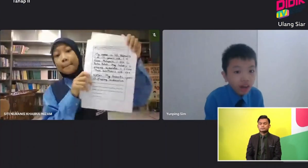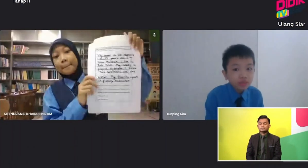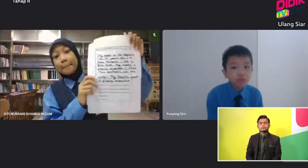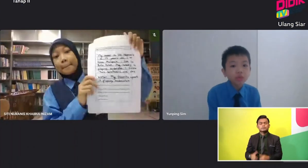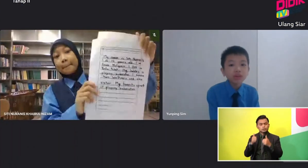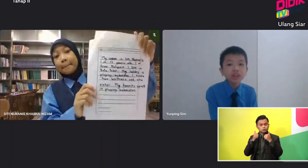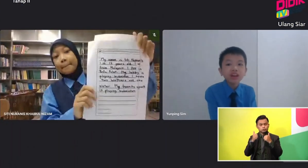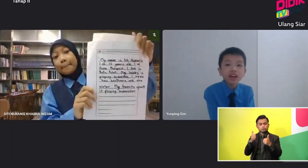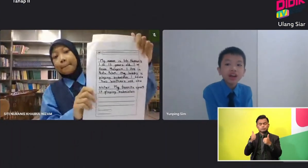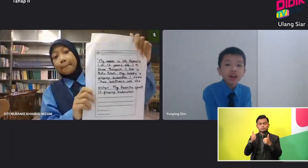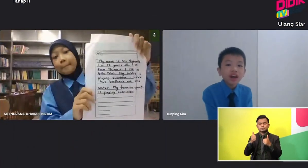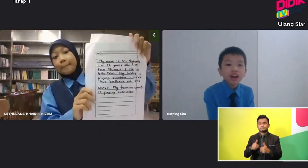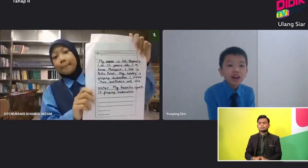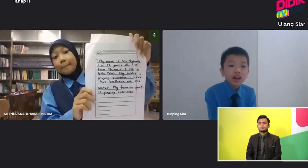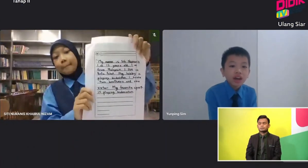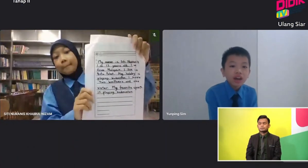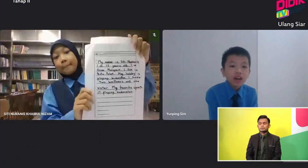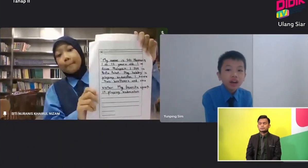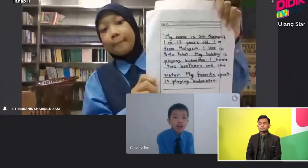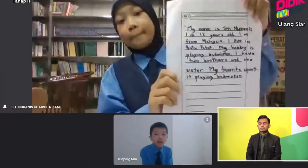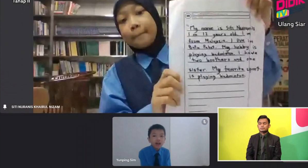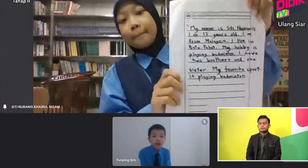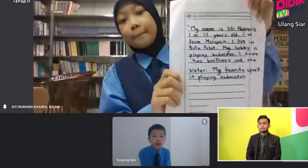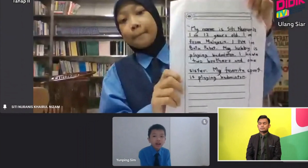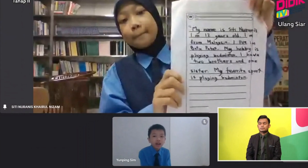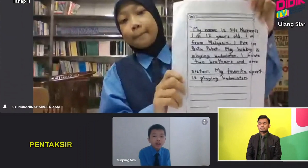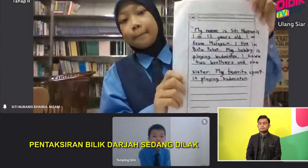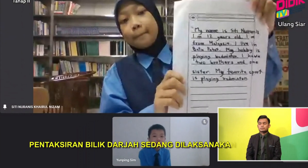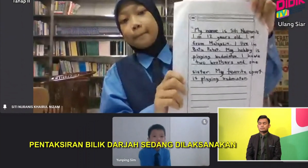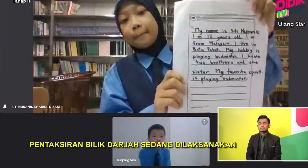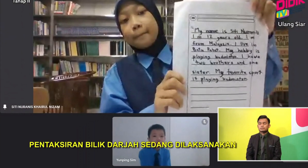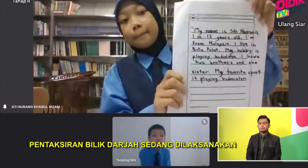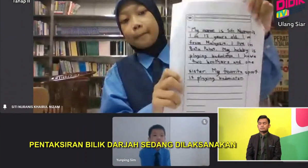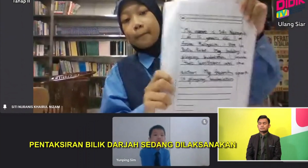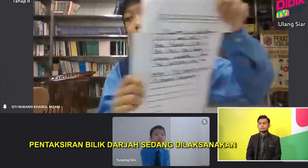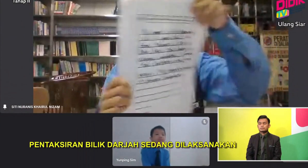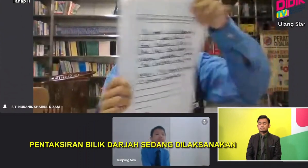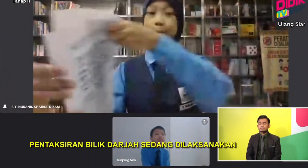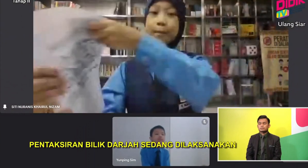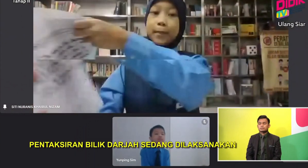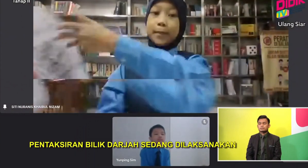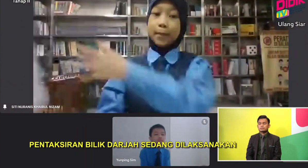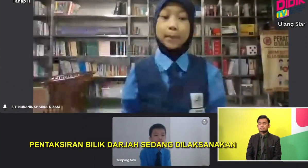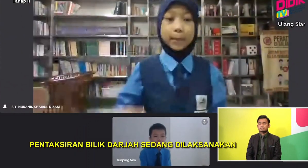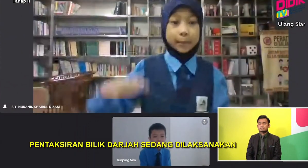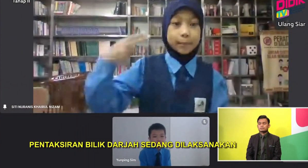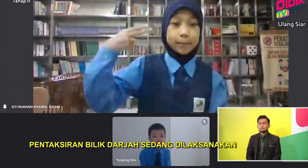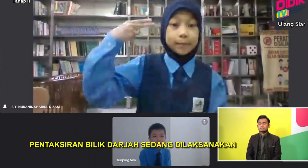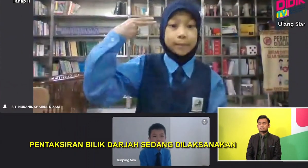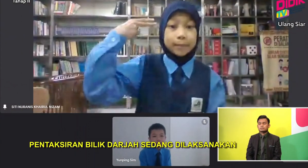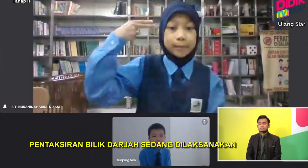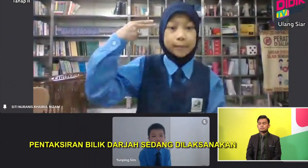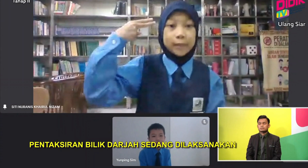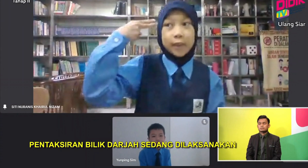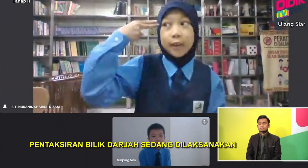job. Anis. You see? It's a long email. Oh. Wow. But it's very well written there.